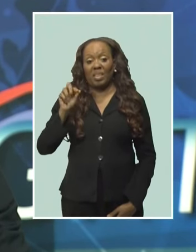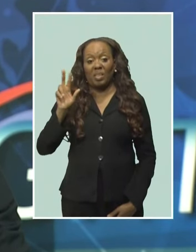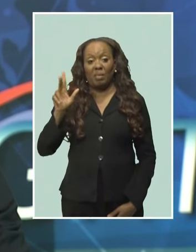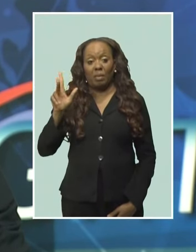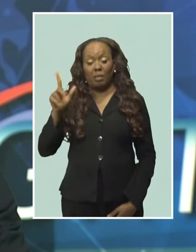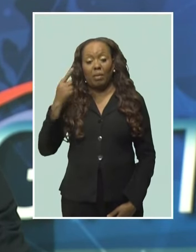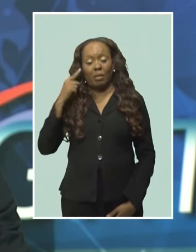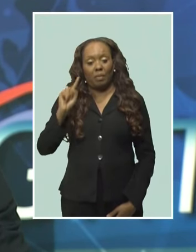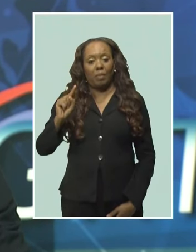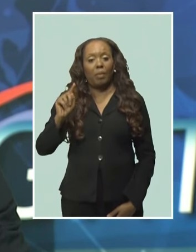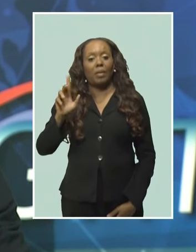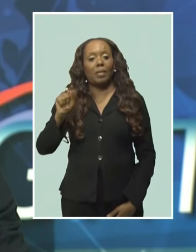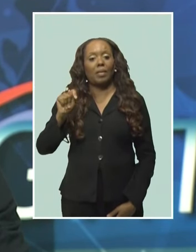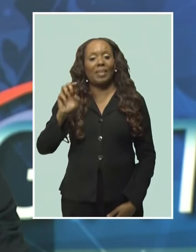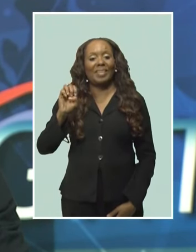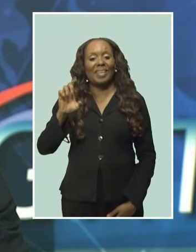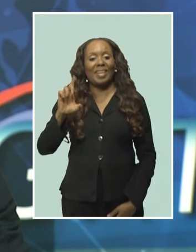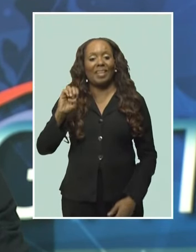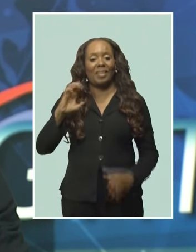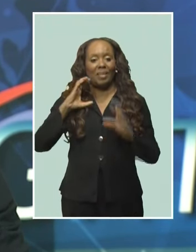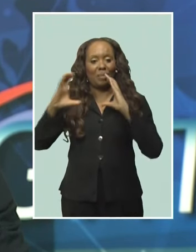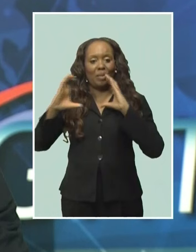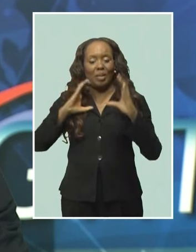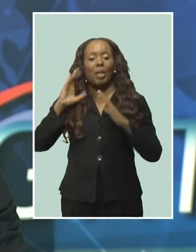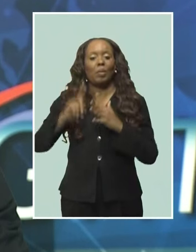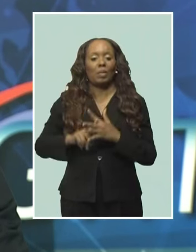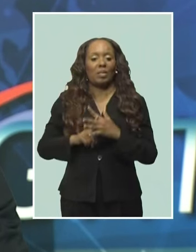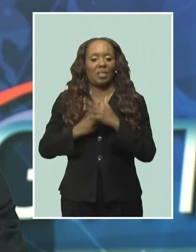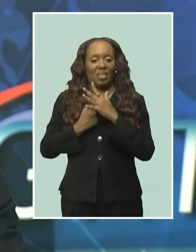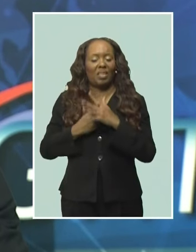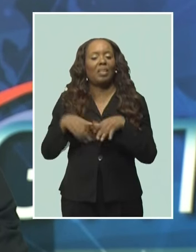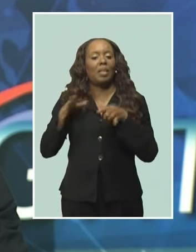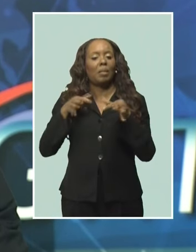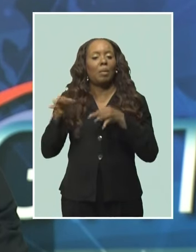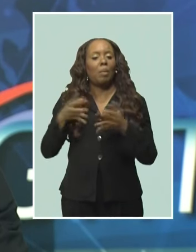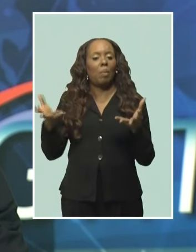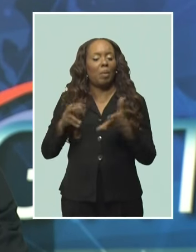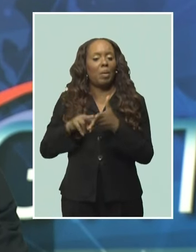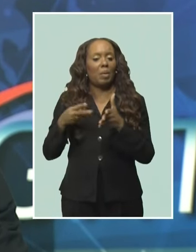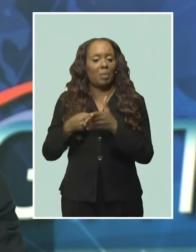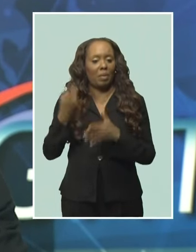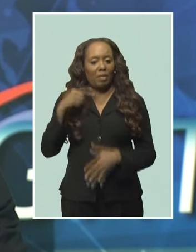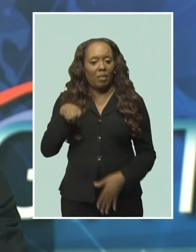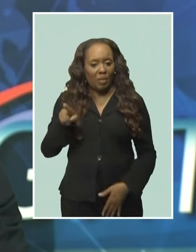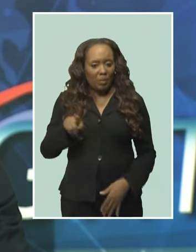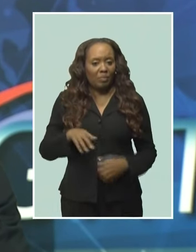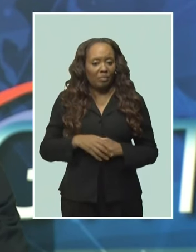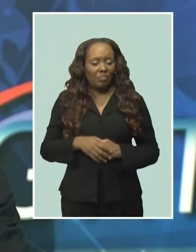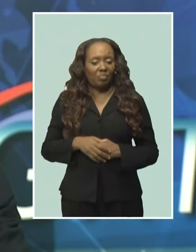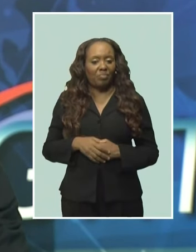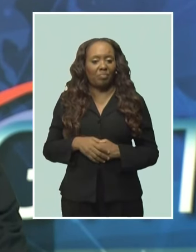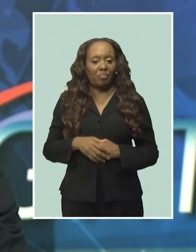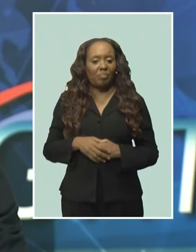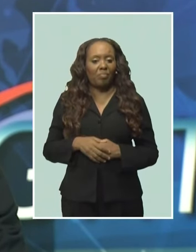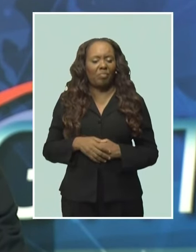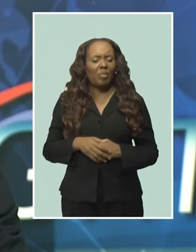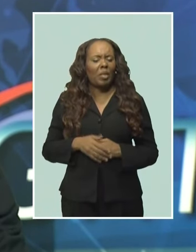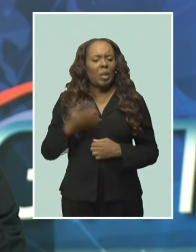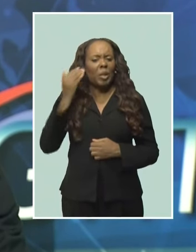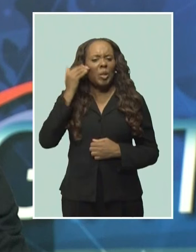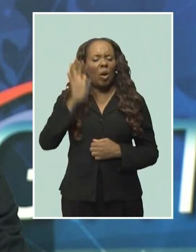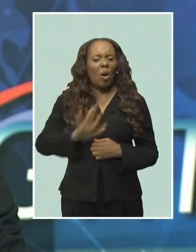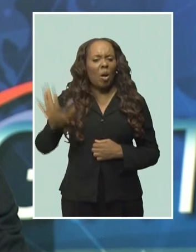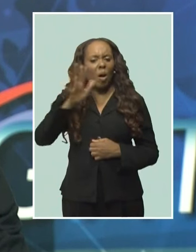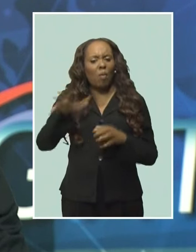at the Fair Trading Commission, Deva Leslie Ward, has been explaining what it means for consumers. She says, given the increasing number